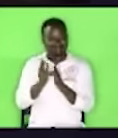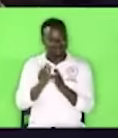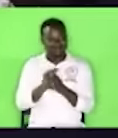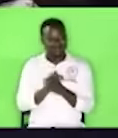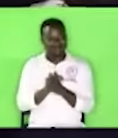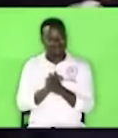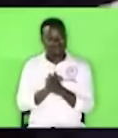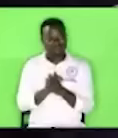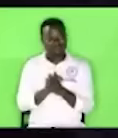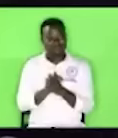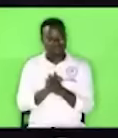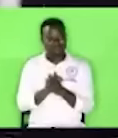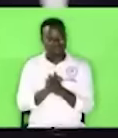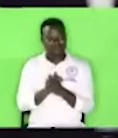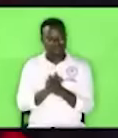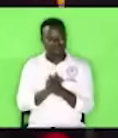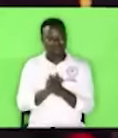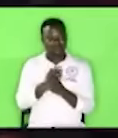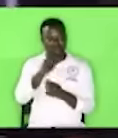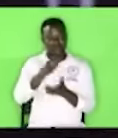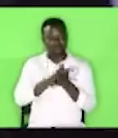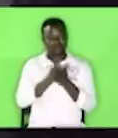you are going to be free indeed